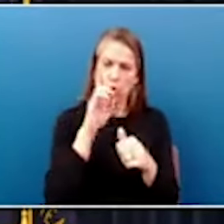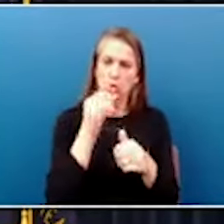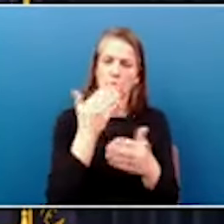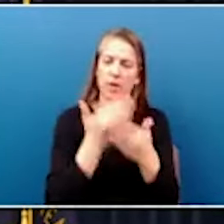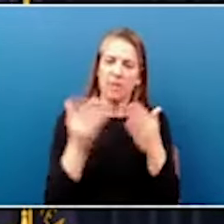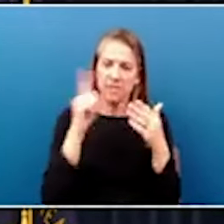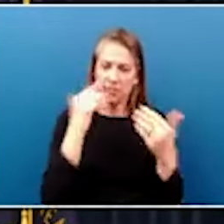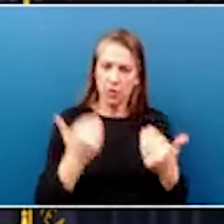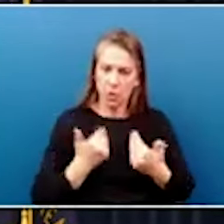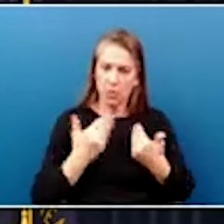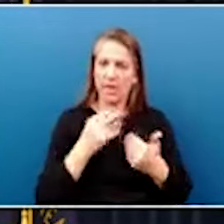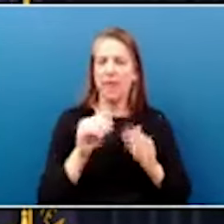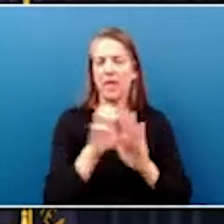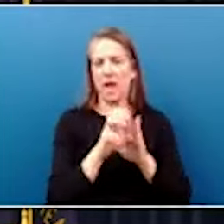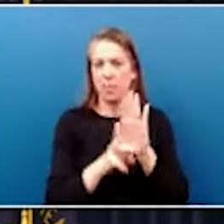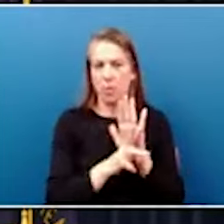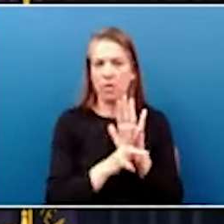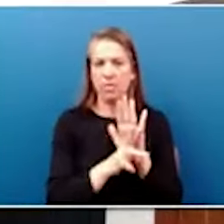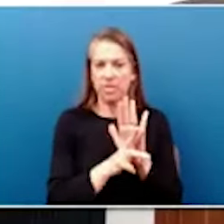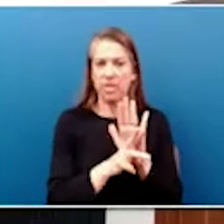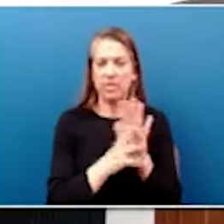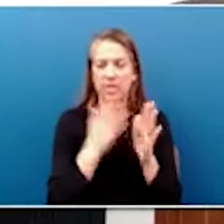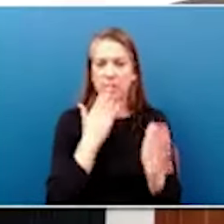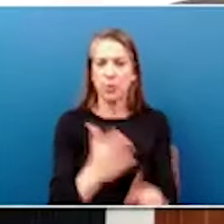for the Commonwealth. Thank you.